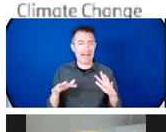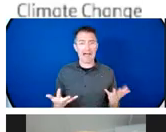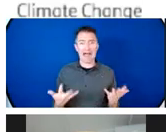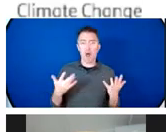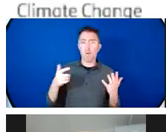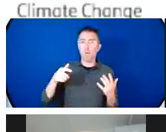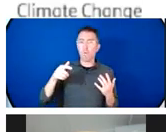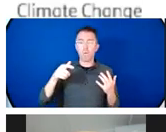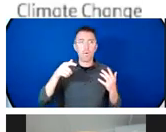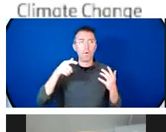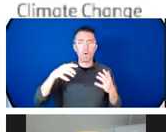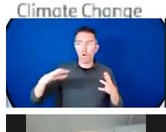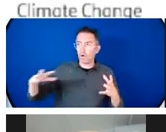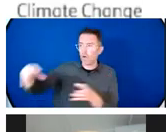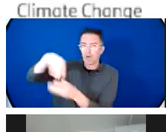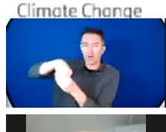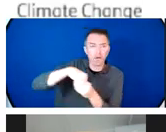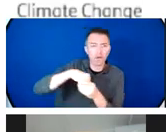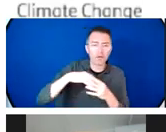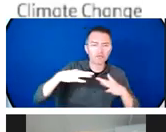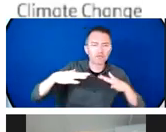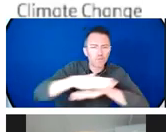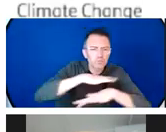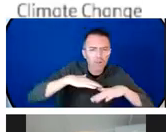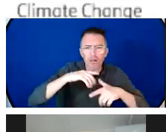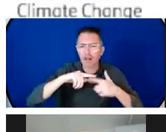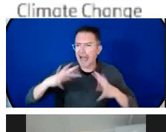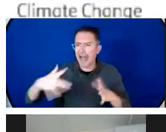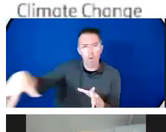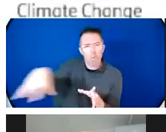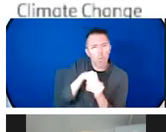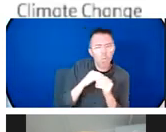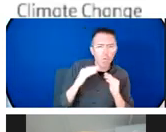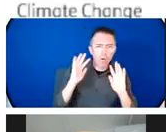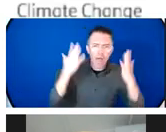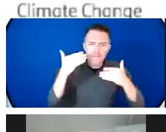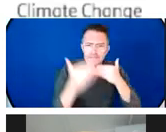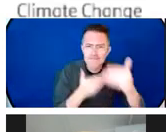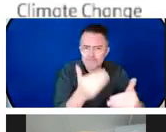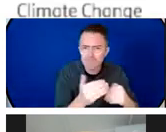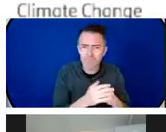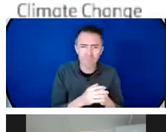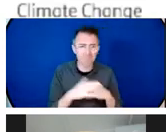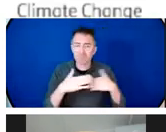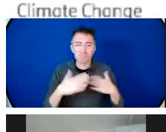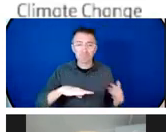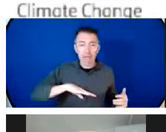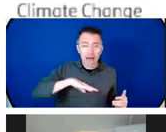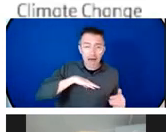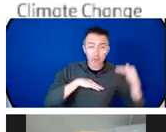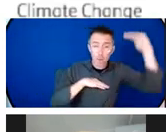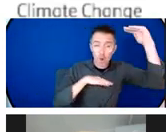and young people. Climate change reduces access to productive resources, increases